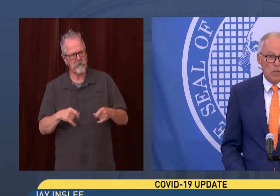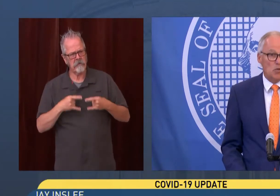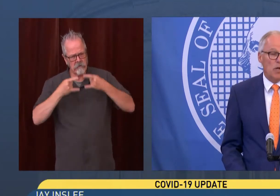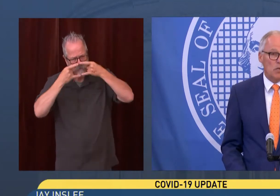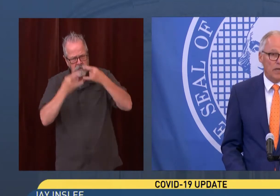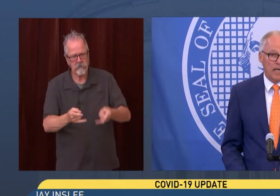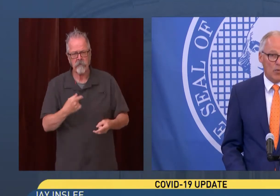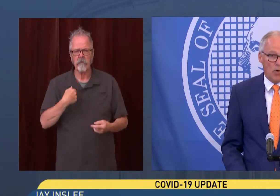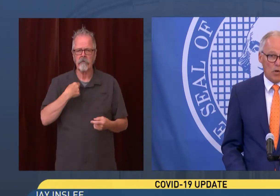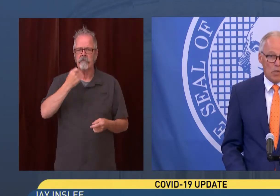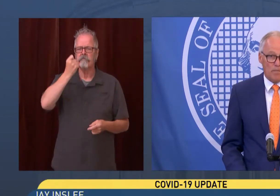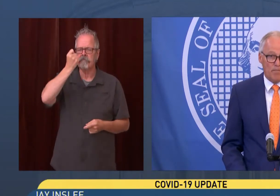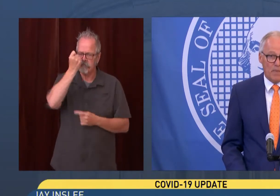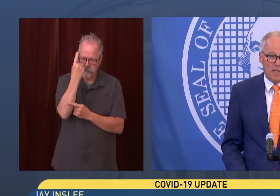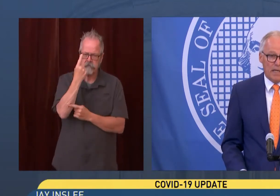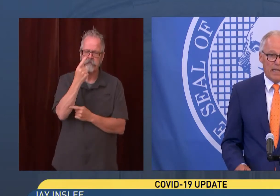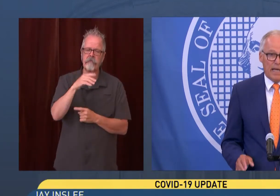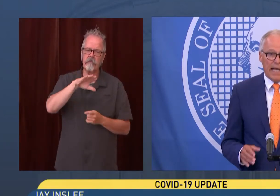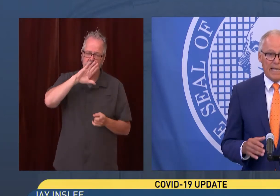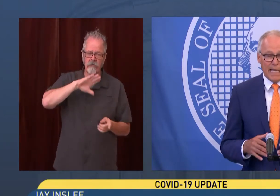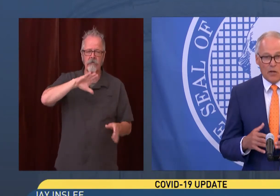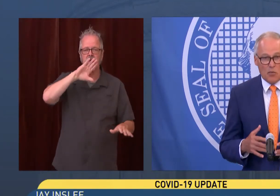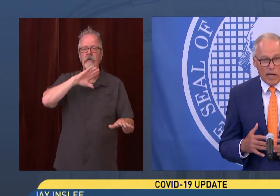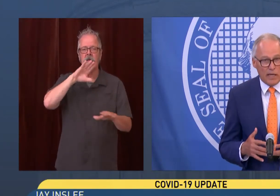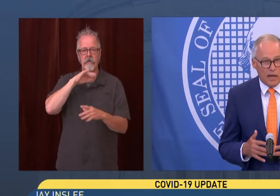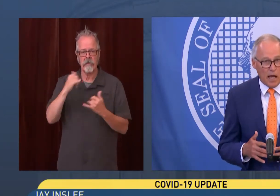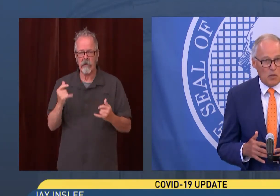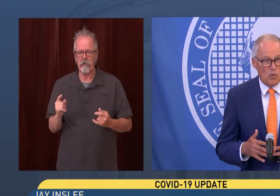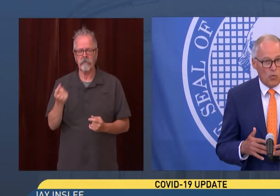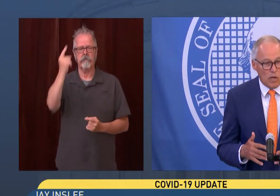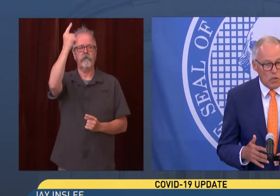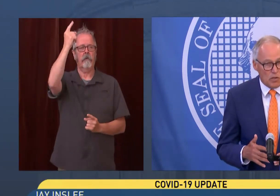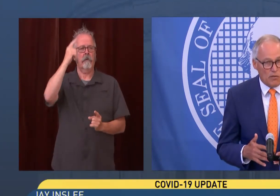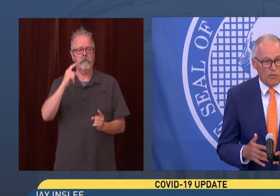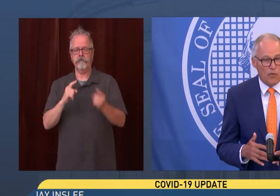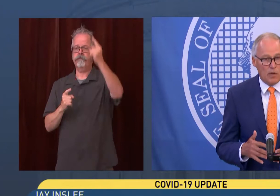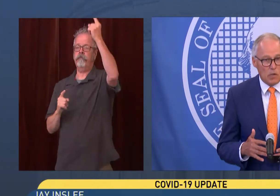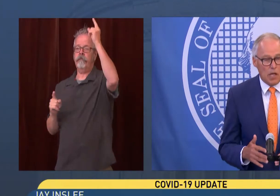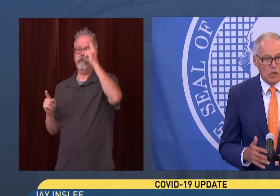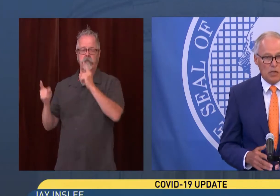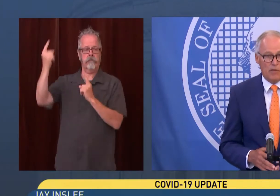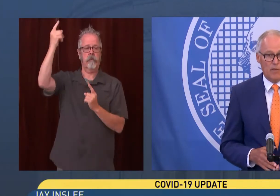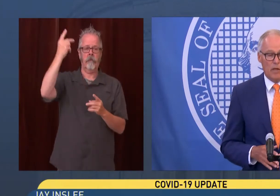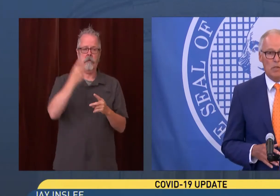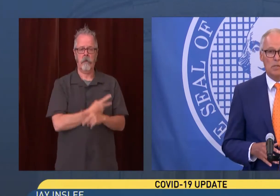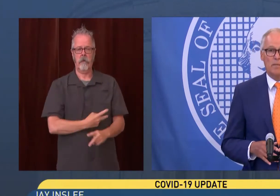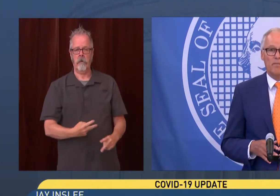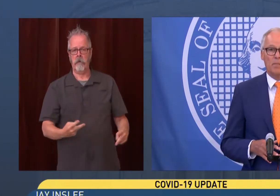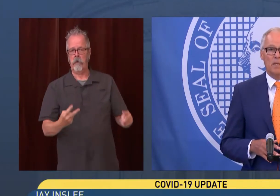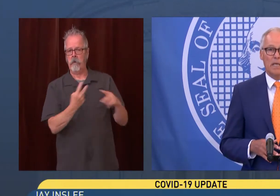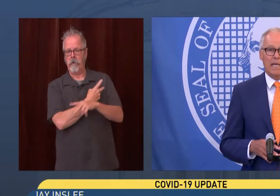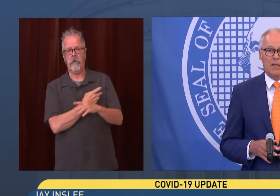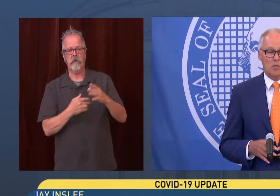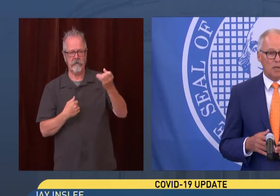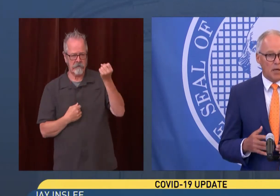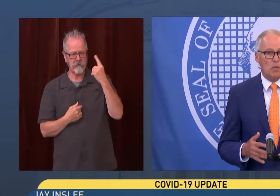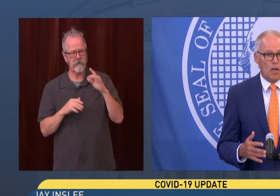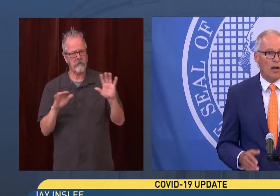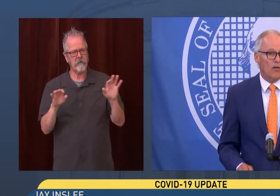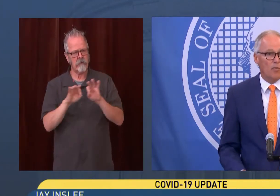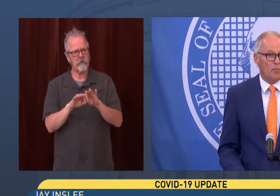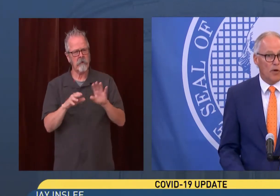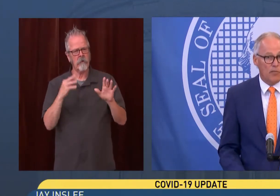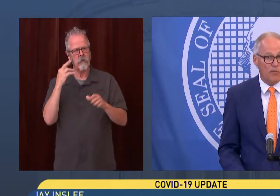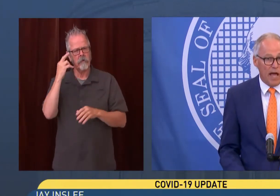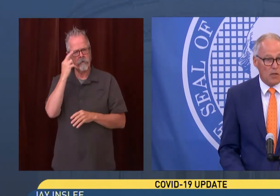But these trends are getting worse. And let us recognize the reason for the necessity of this. It is because